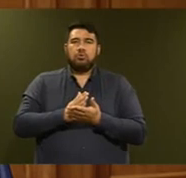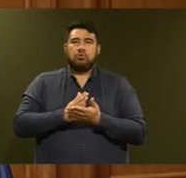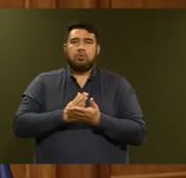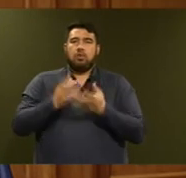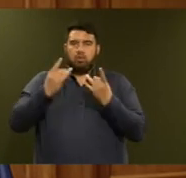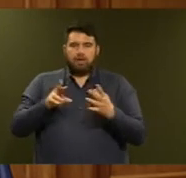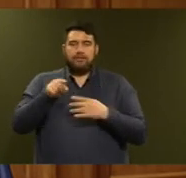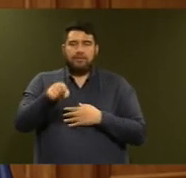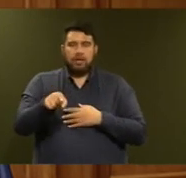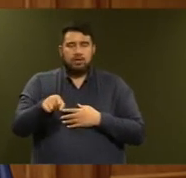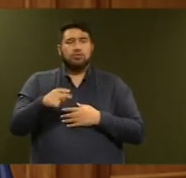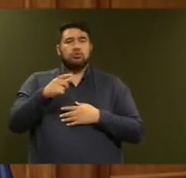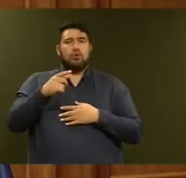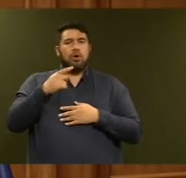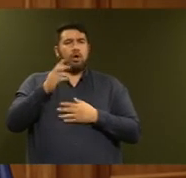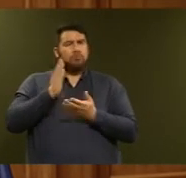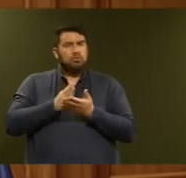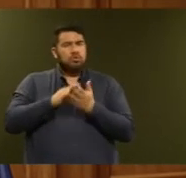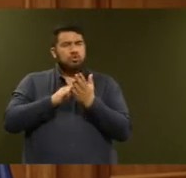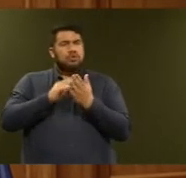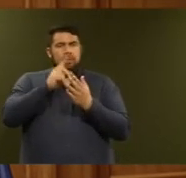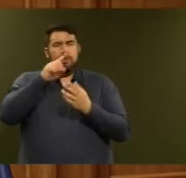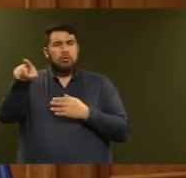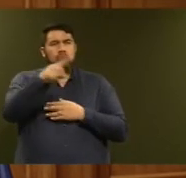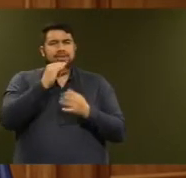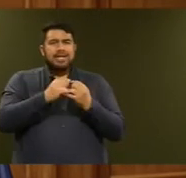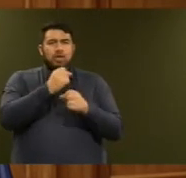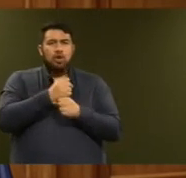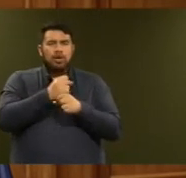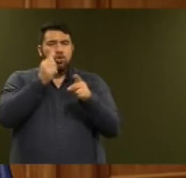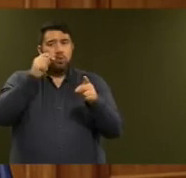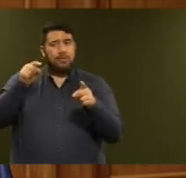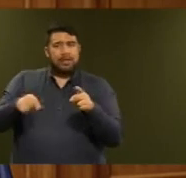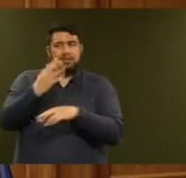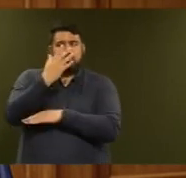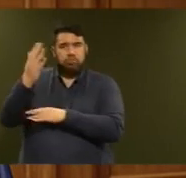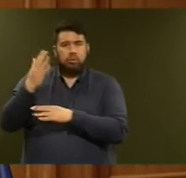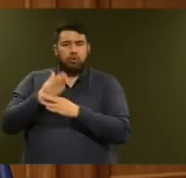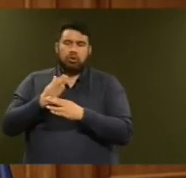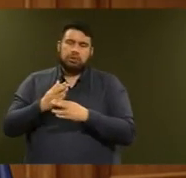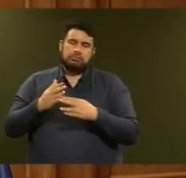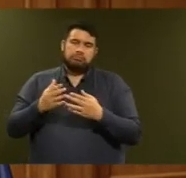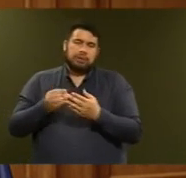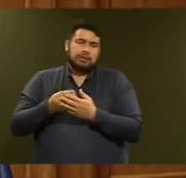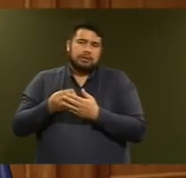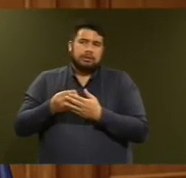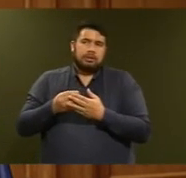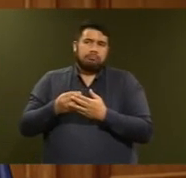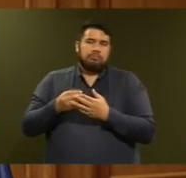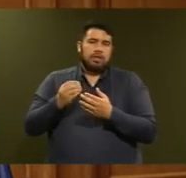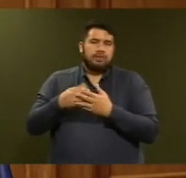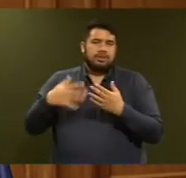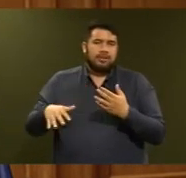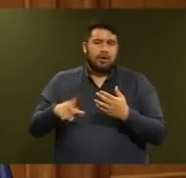stakeholders in New Zealand realise that this is a costly transition and the more support I enjoy through the